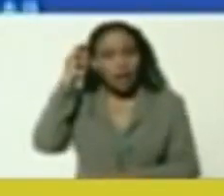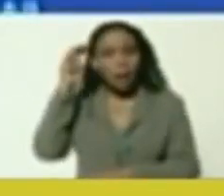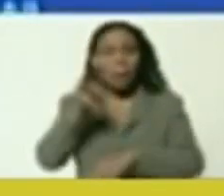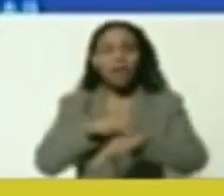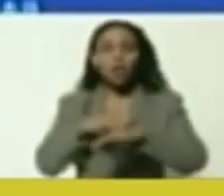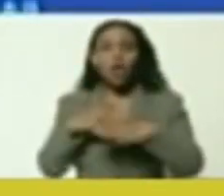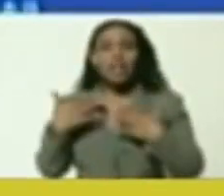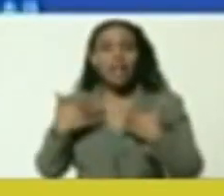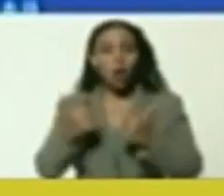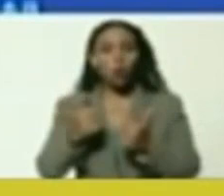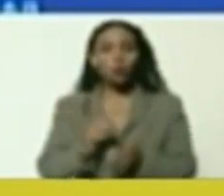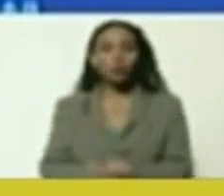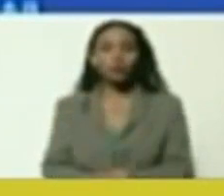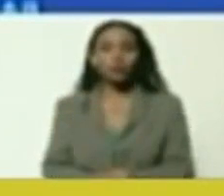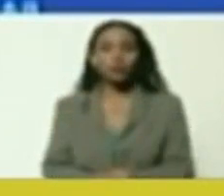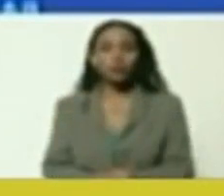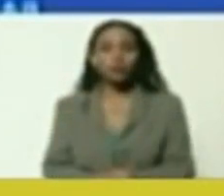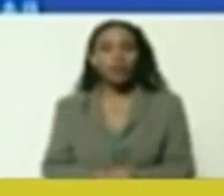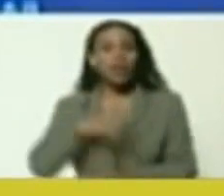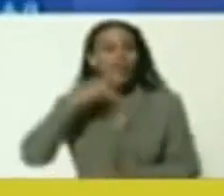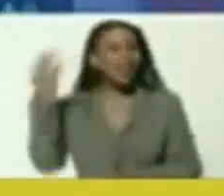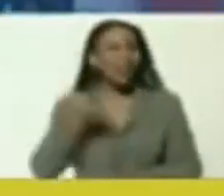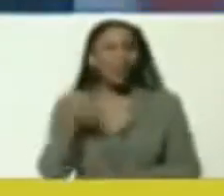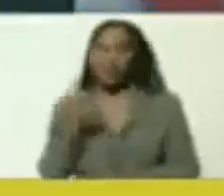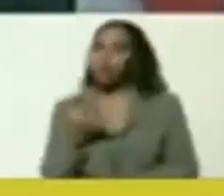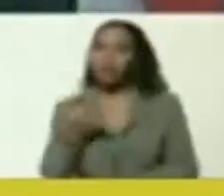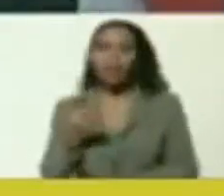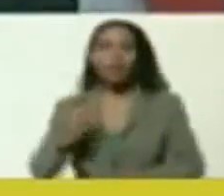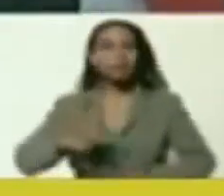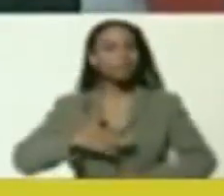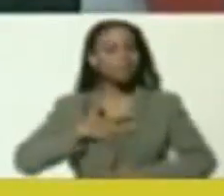Minister of Foreign Affairs, Health Minister,